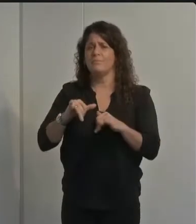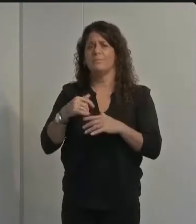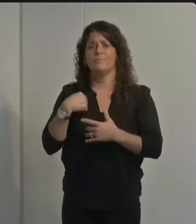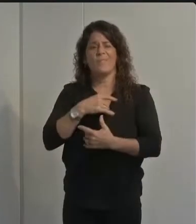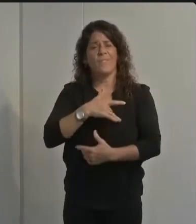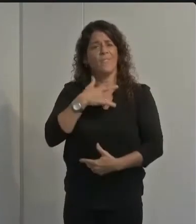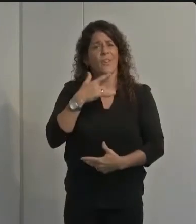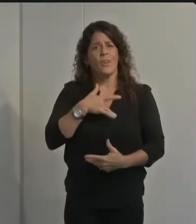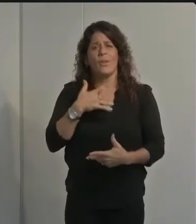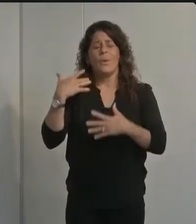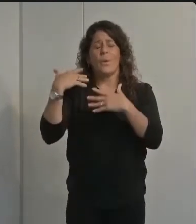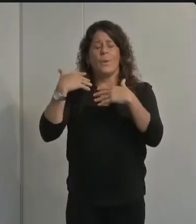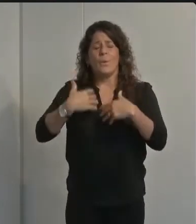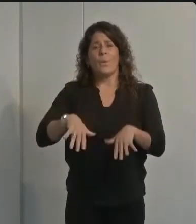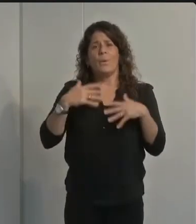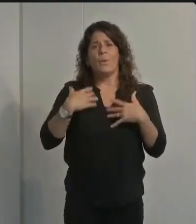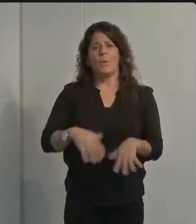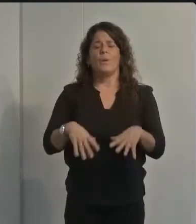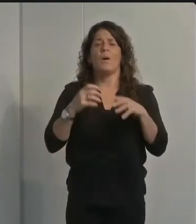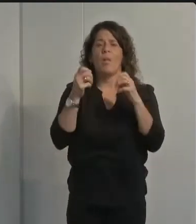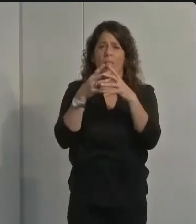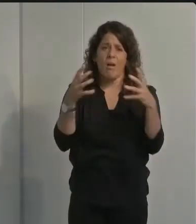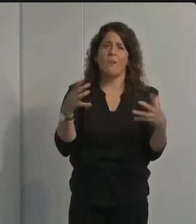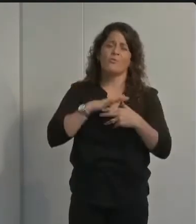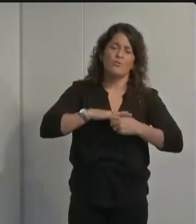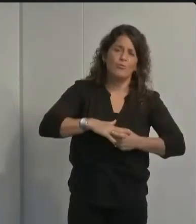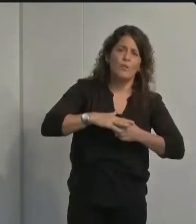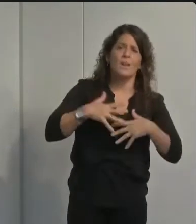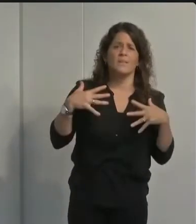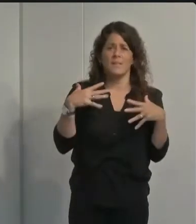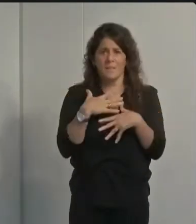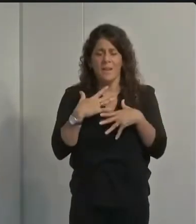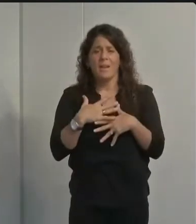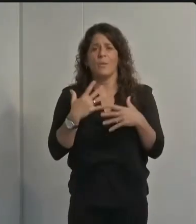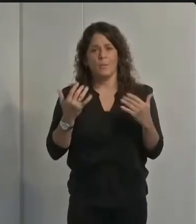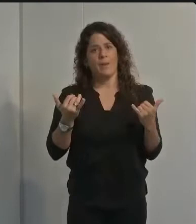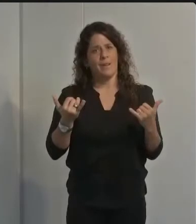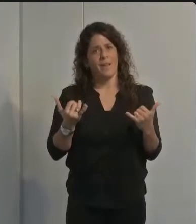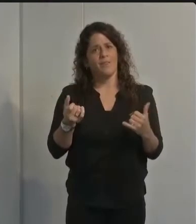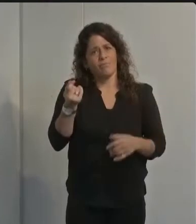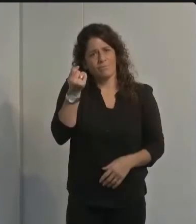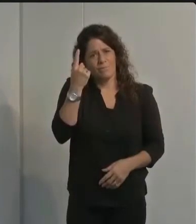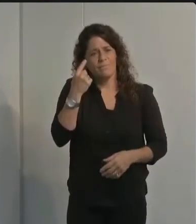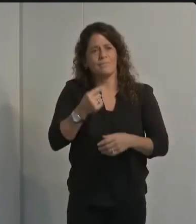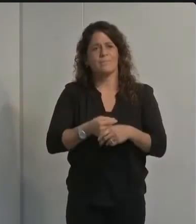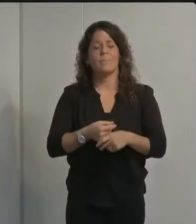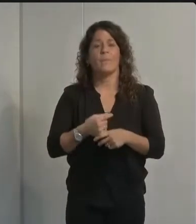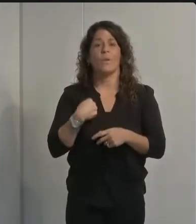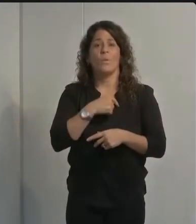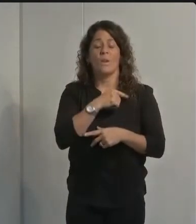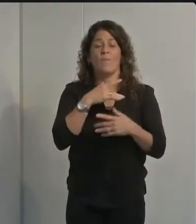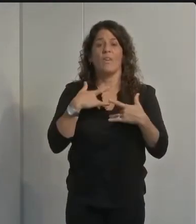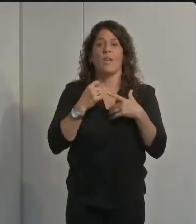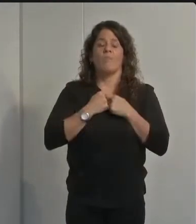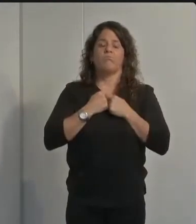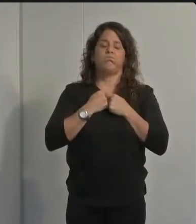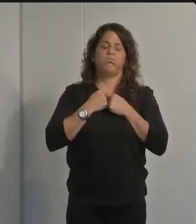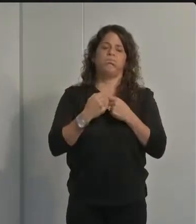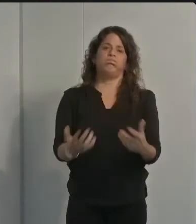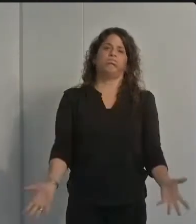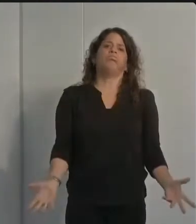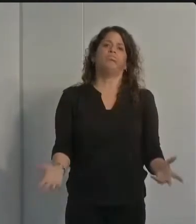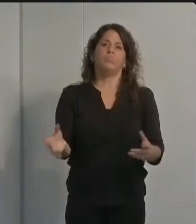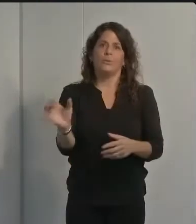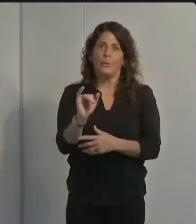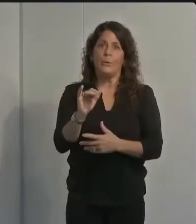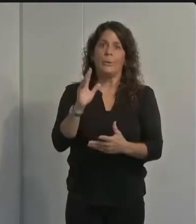of the cumulative stressors in front of us right now we are all feeling a bit weathered and perhaps feeling less patient